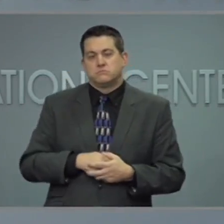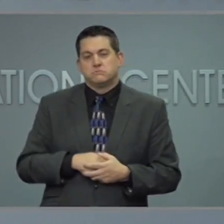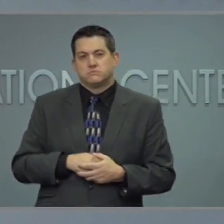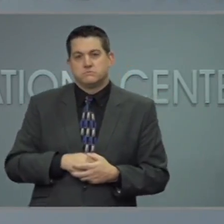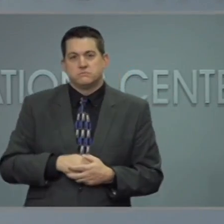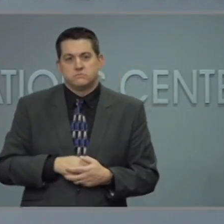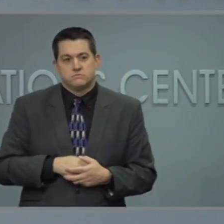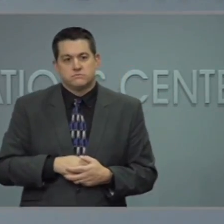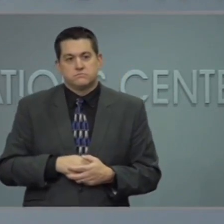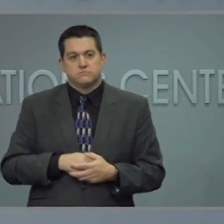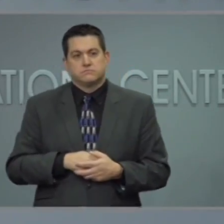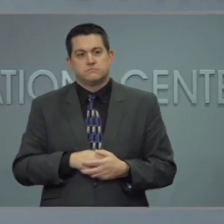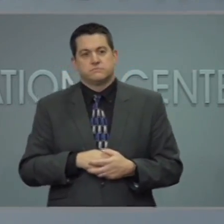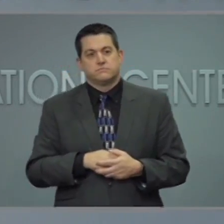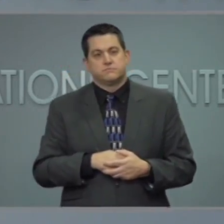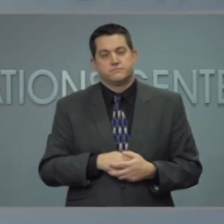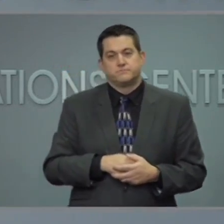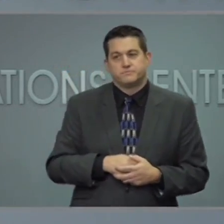Next question.